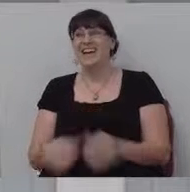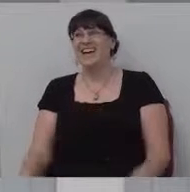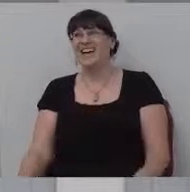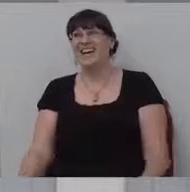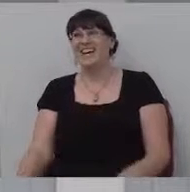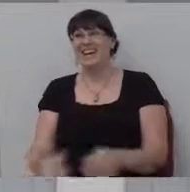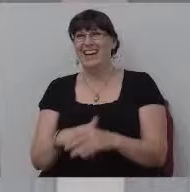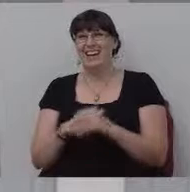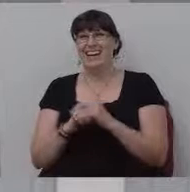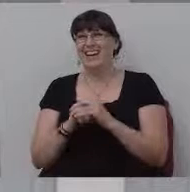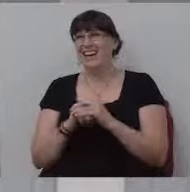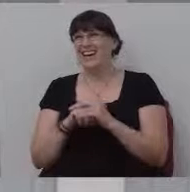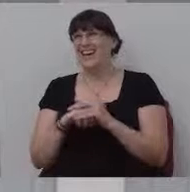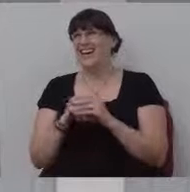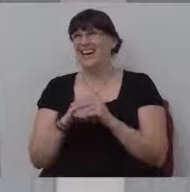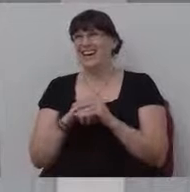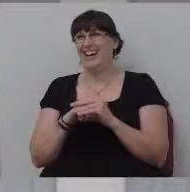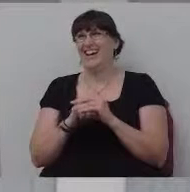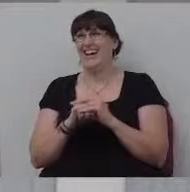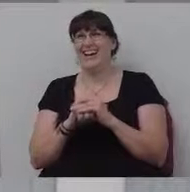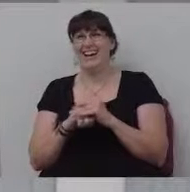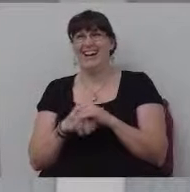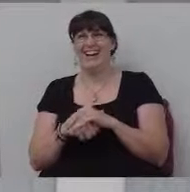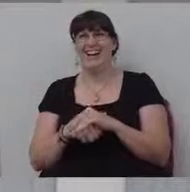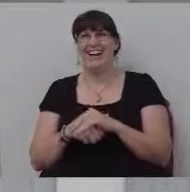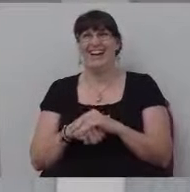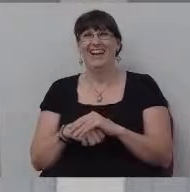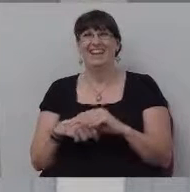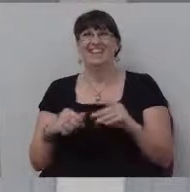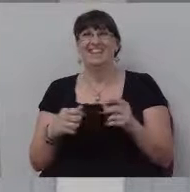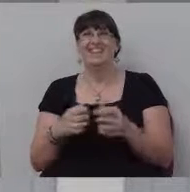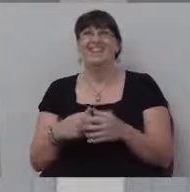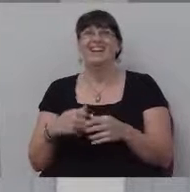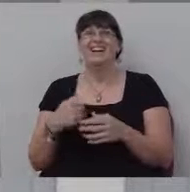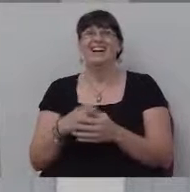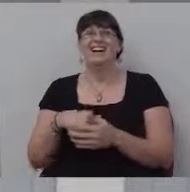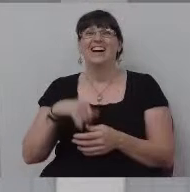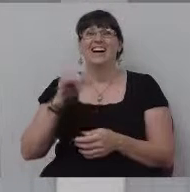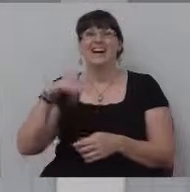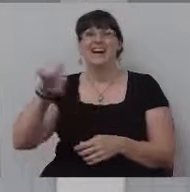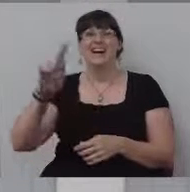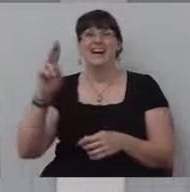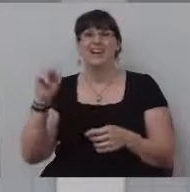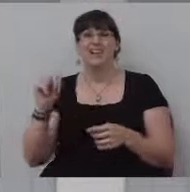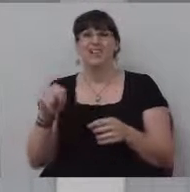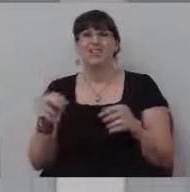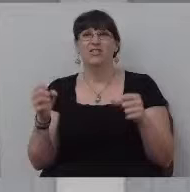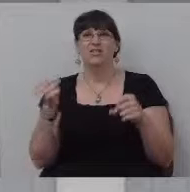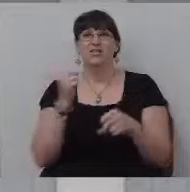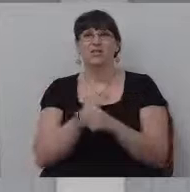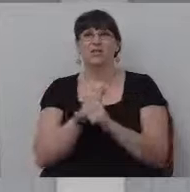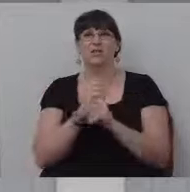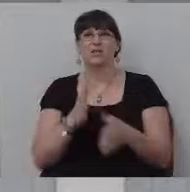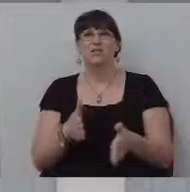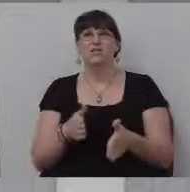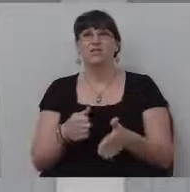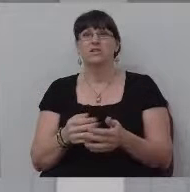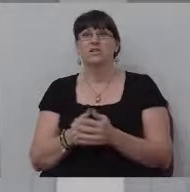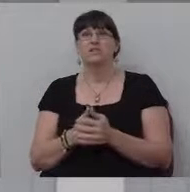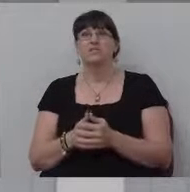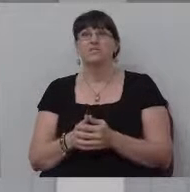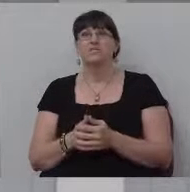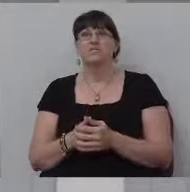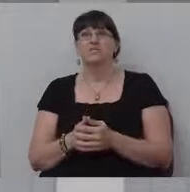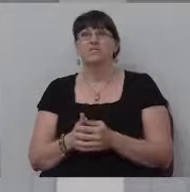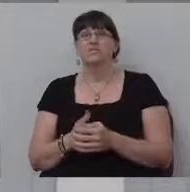Yeah, I got, I might camp here for this a while. But I just, you know, you know, I mean, iron workers got to do cranes, except for when electricians were working with